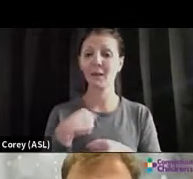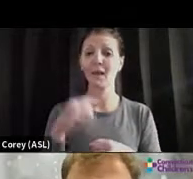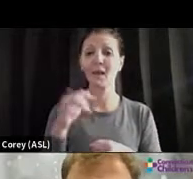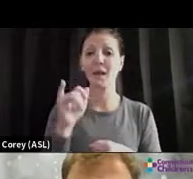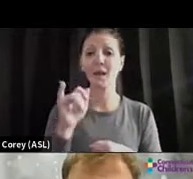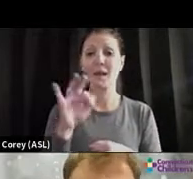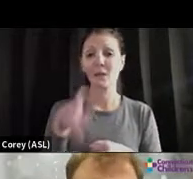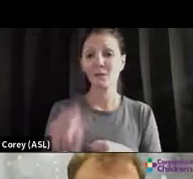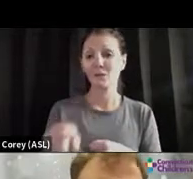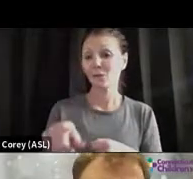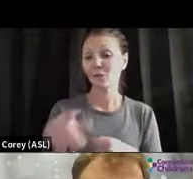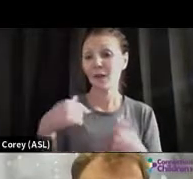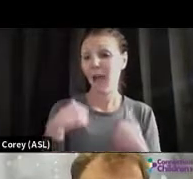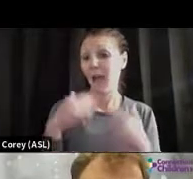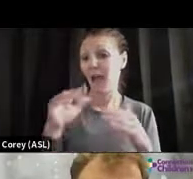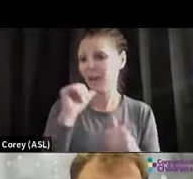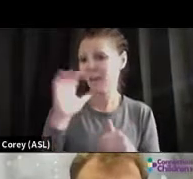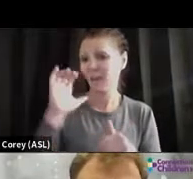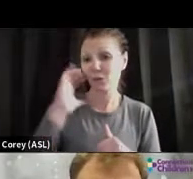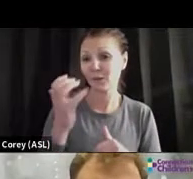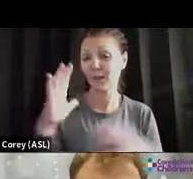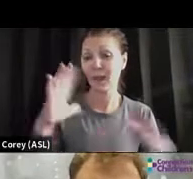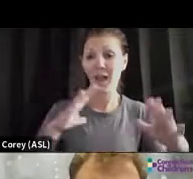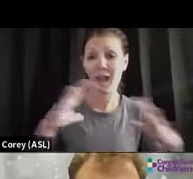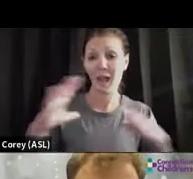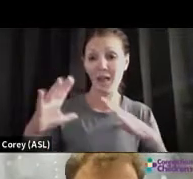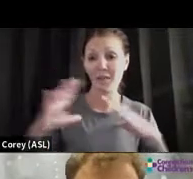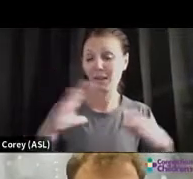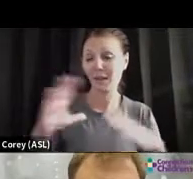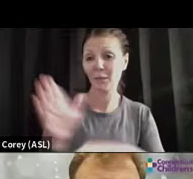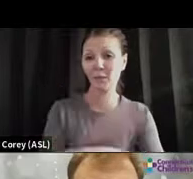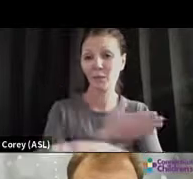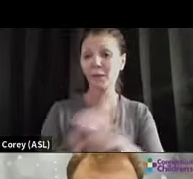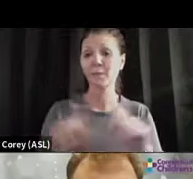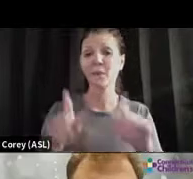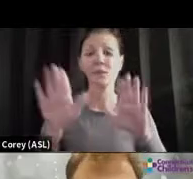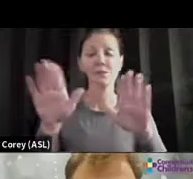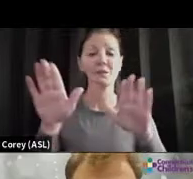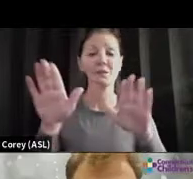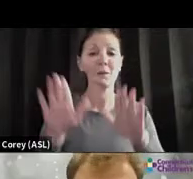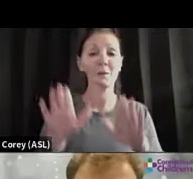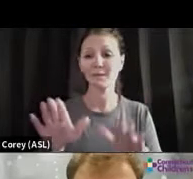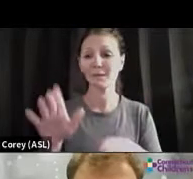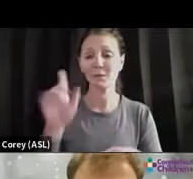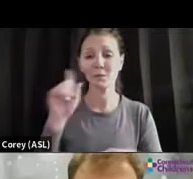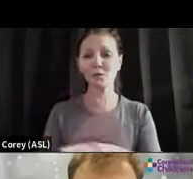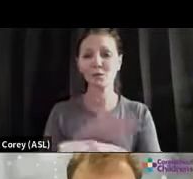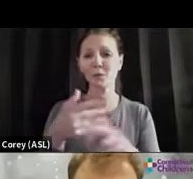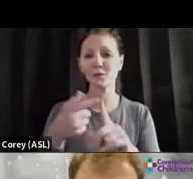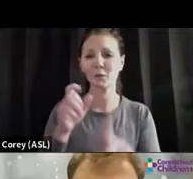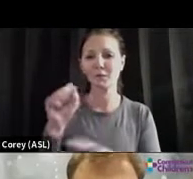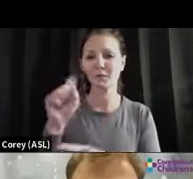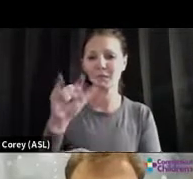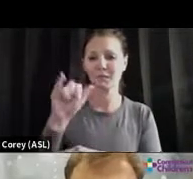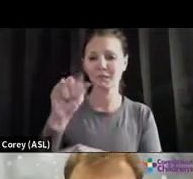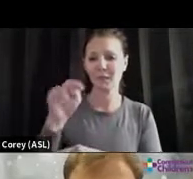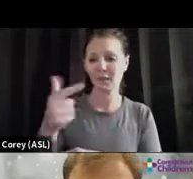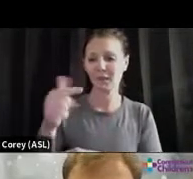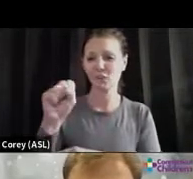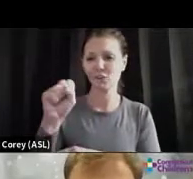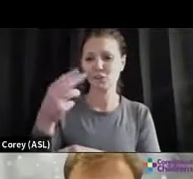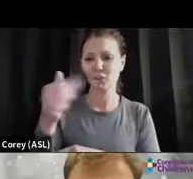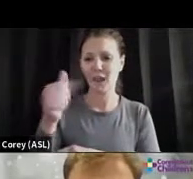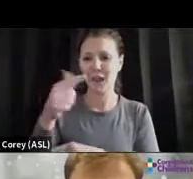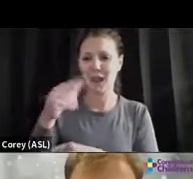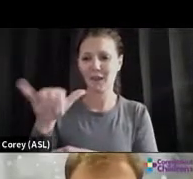heard it, I don't like holiday music, but there is this album by Sting and Shaggy. It's amazing. If you need some good tunes, John Batiste has a great album.